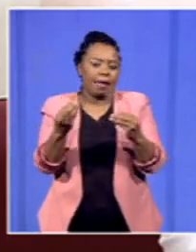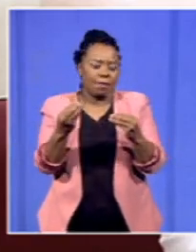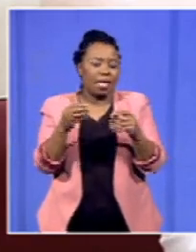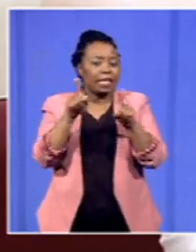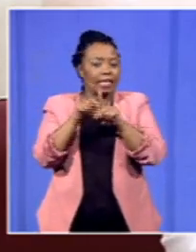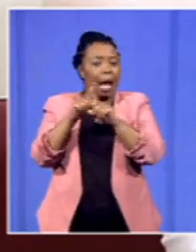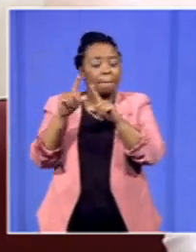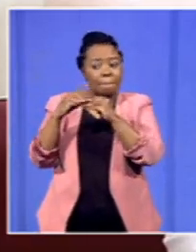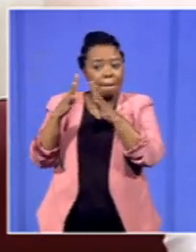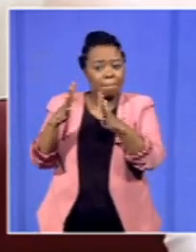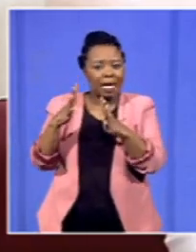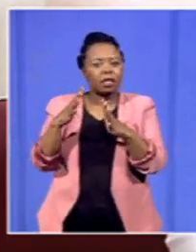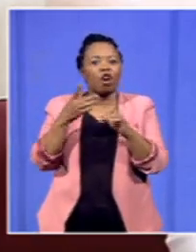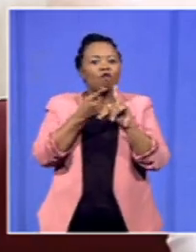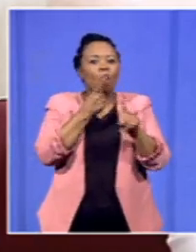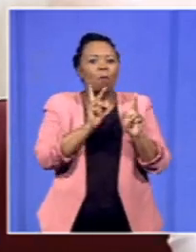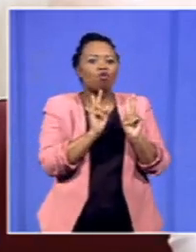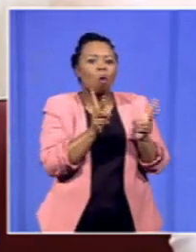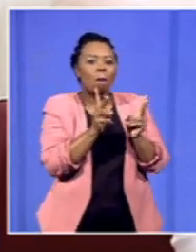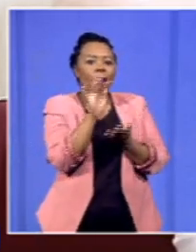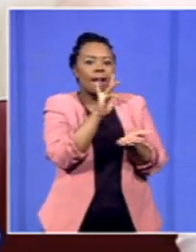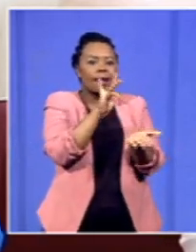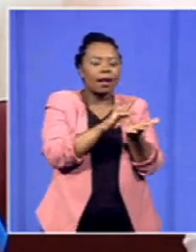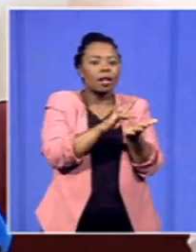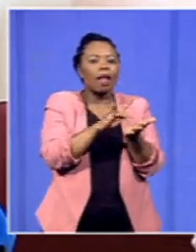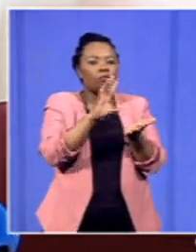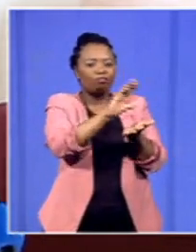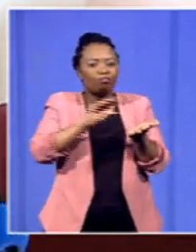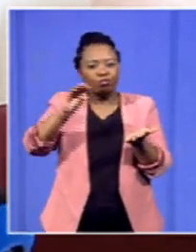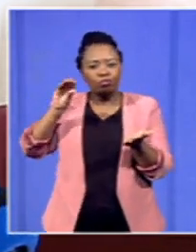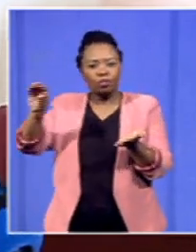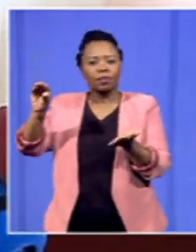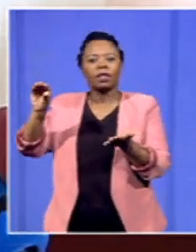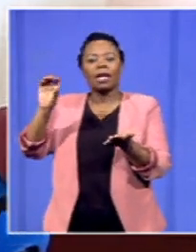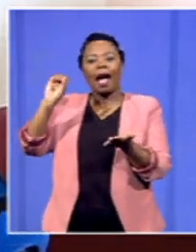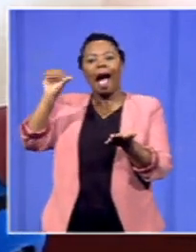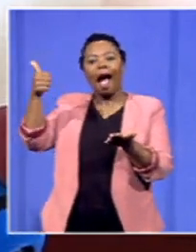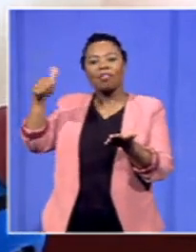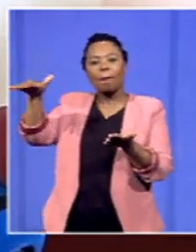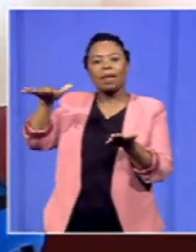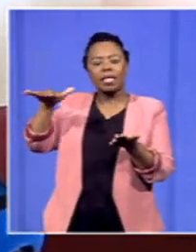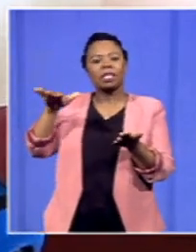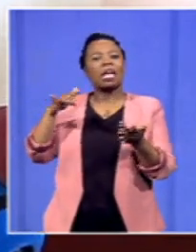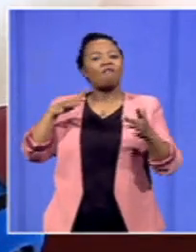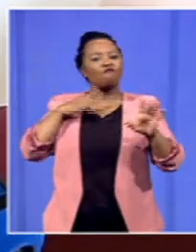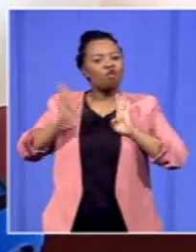from their usual points where they work, you'll find that they are frustrated as far as transport is concerned, safety is